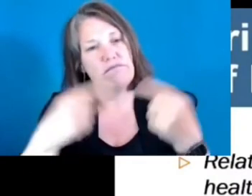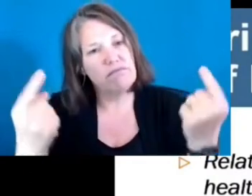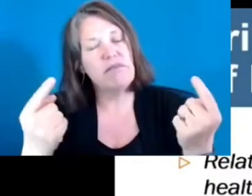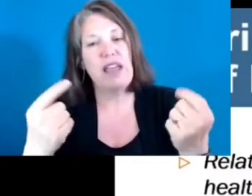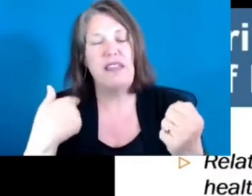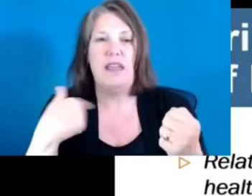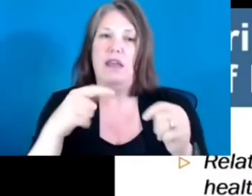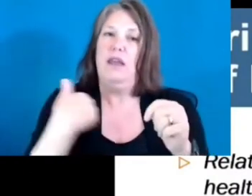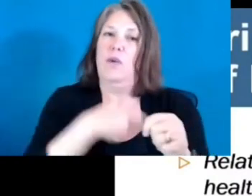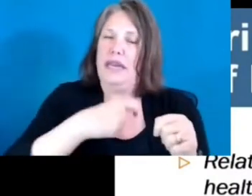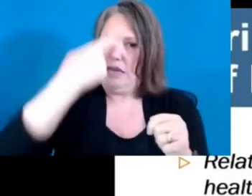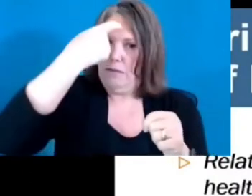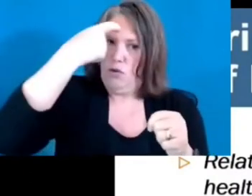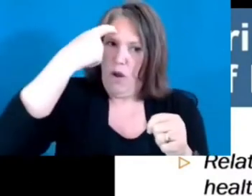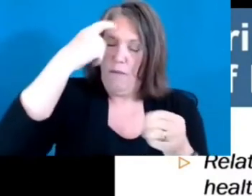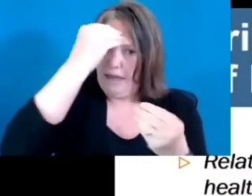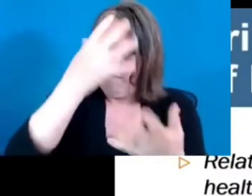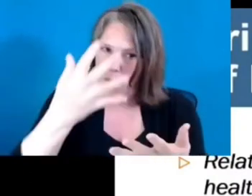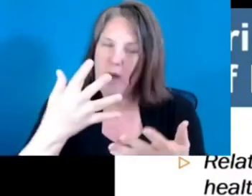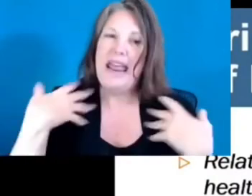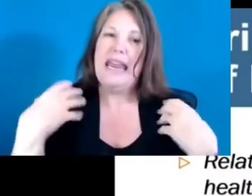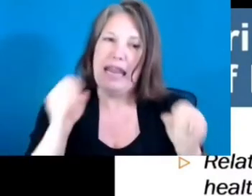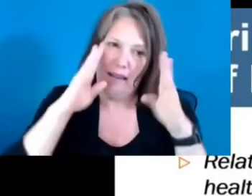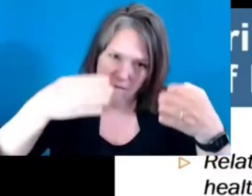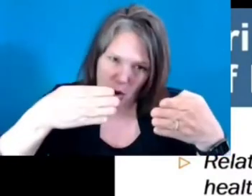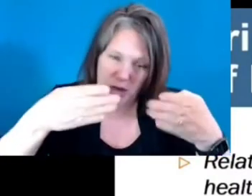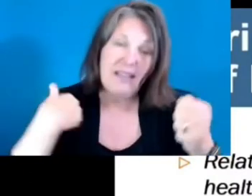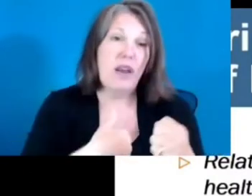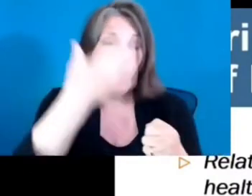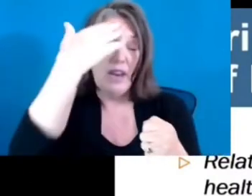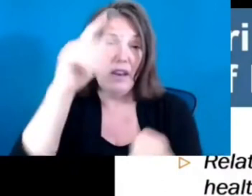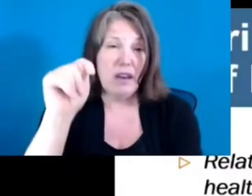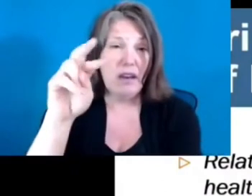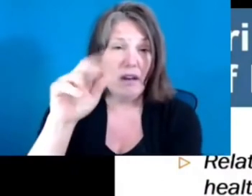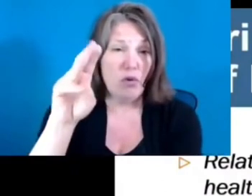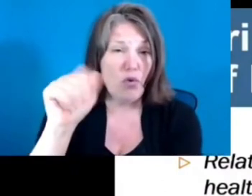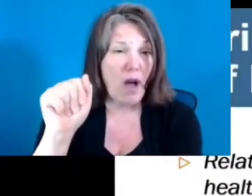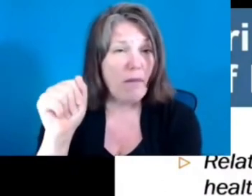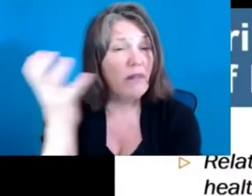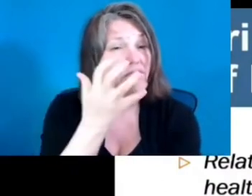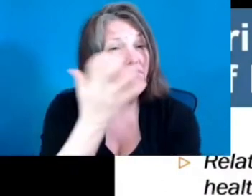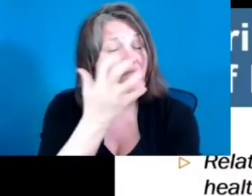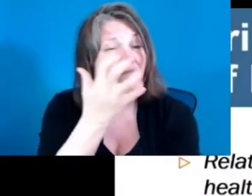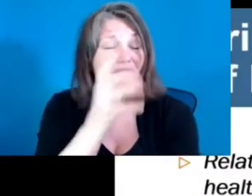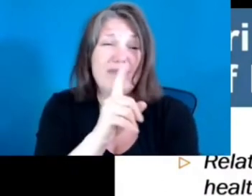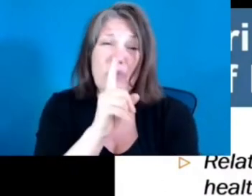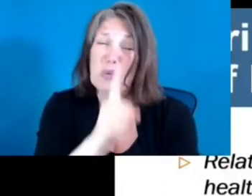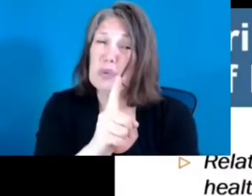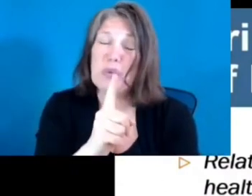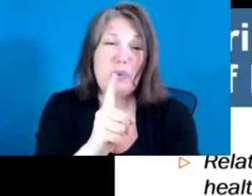trauma actually undermines students' learning process. But we also know that relationships